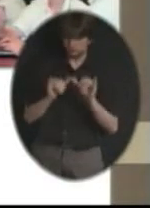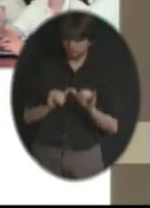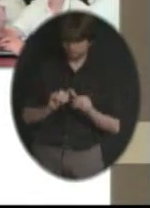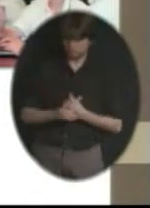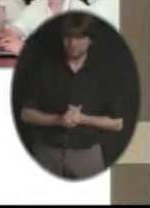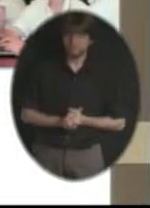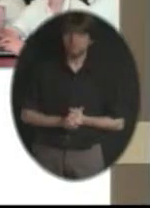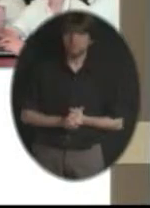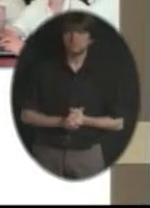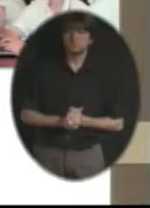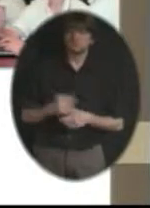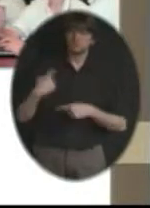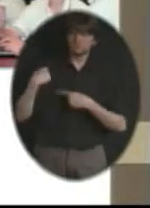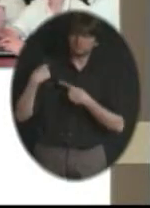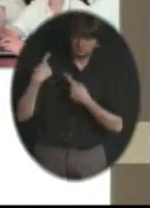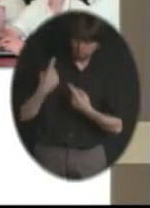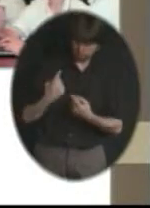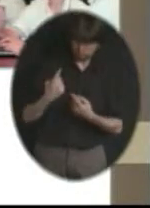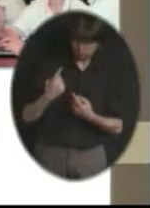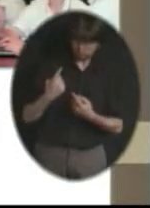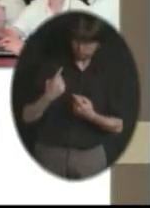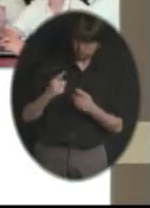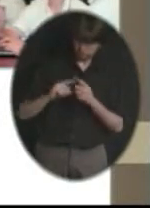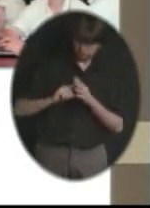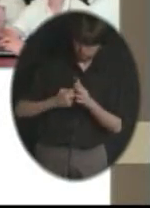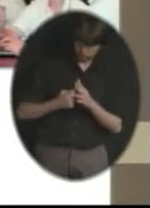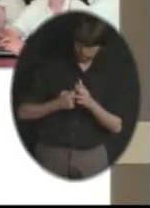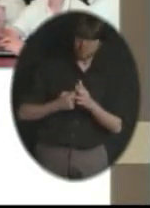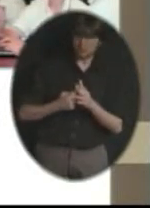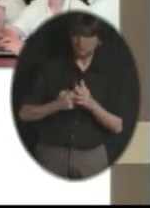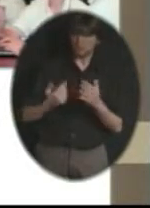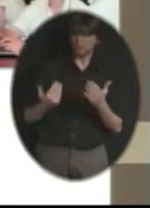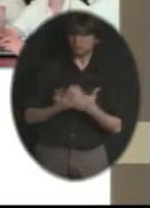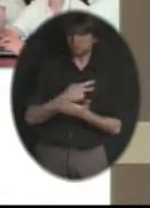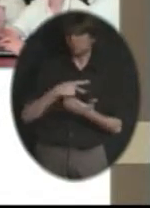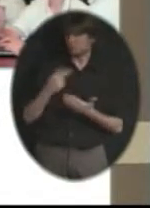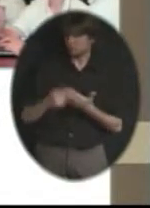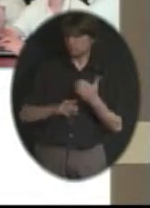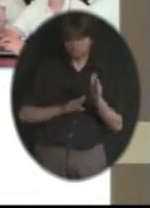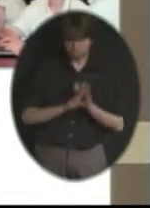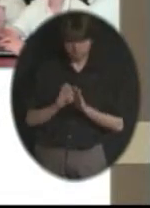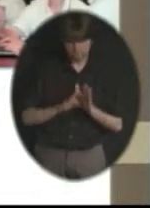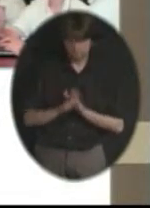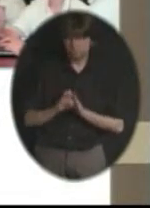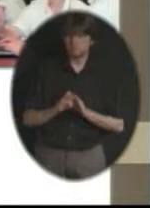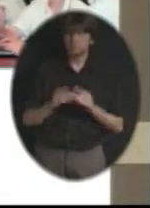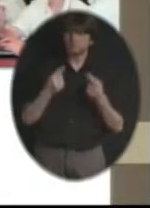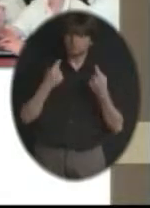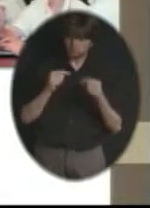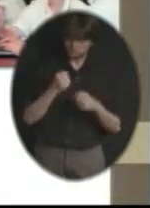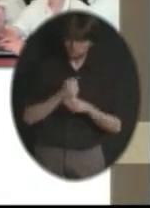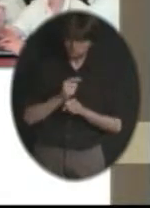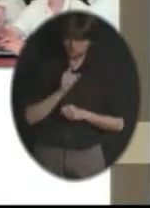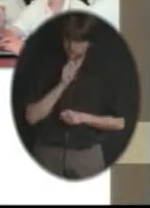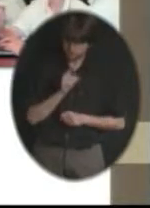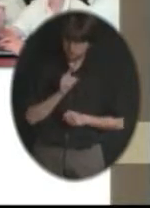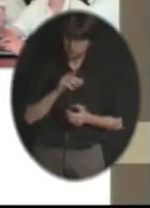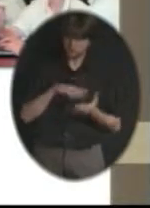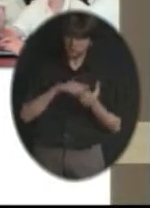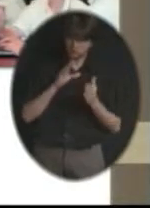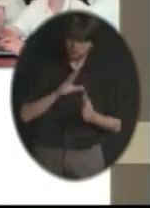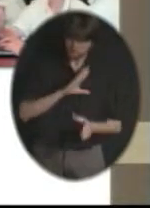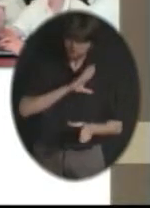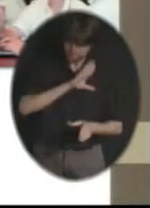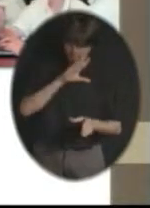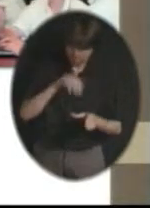ever-evolving opportunities for our students. Our interest is in continuing engaging our students. As we look at our retention data, as